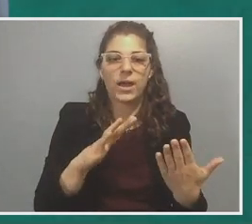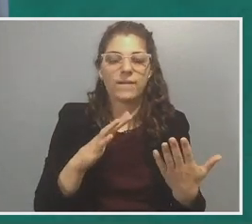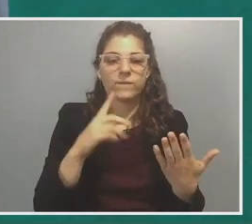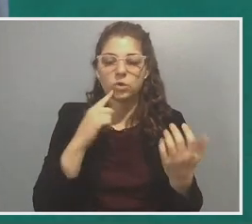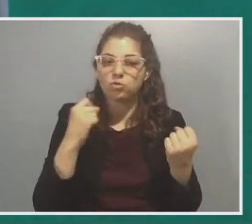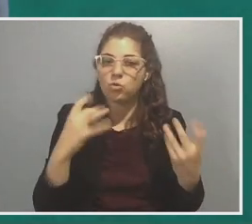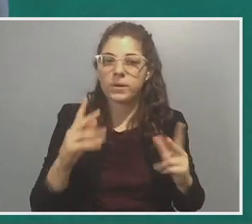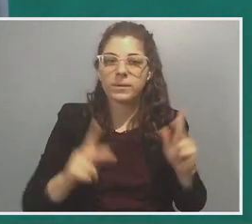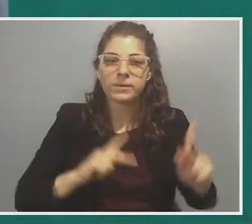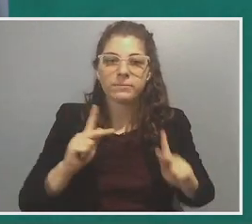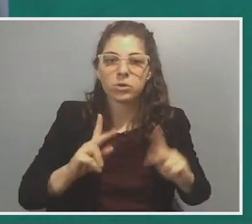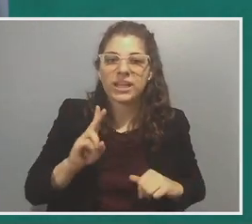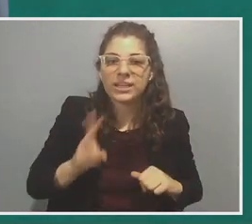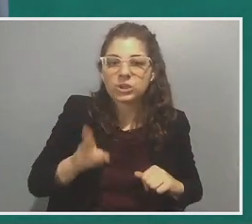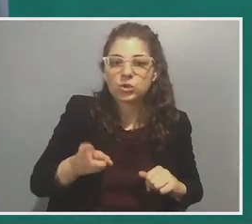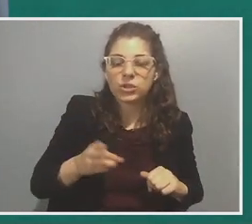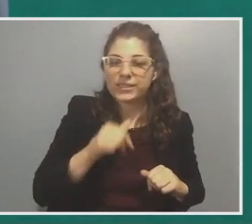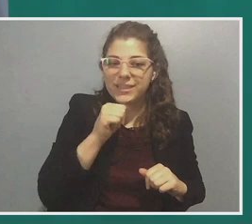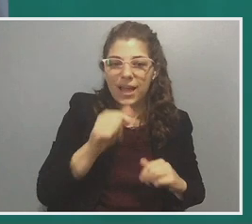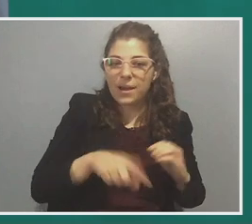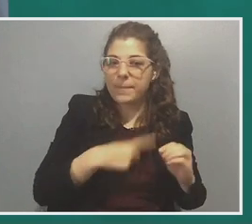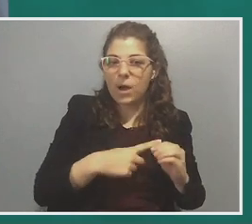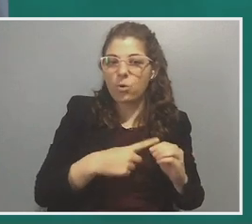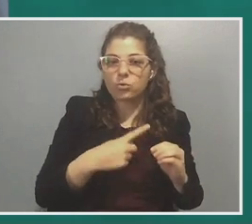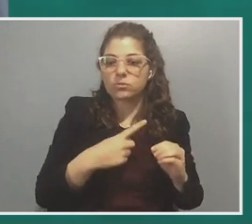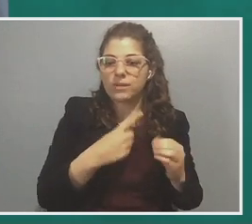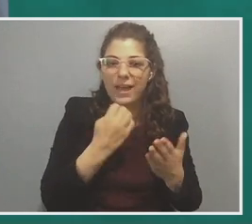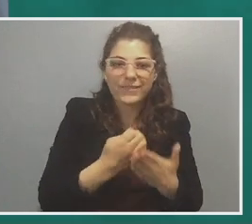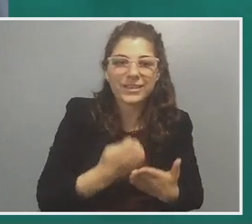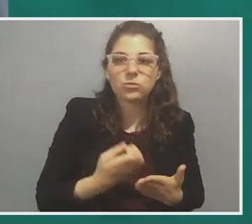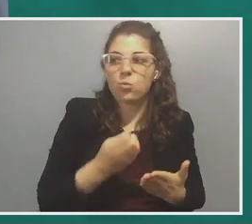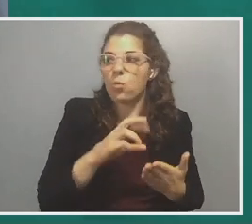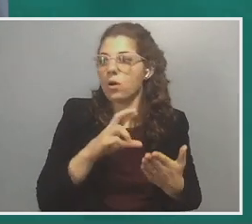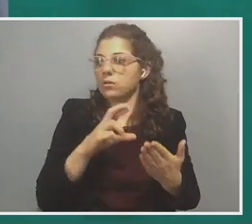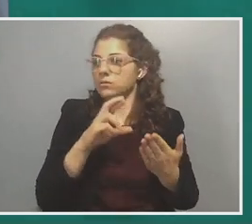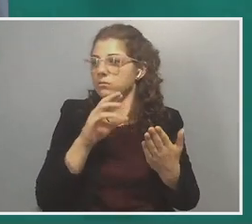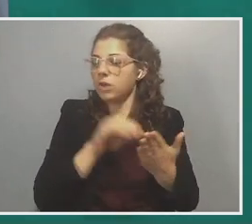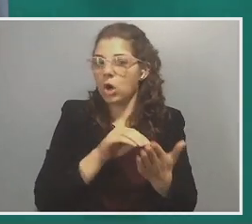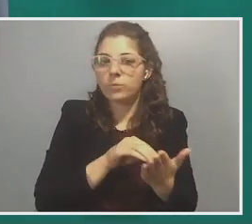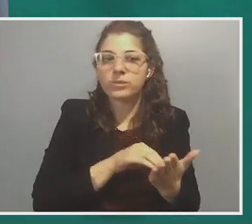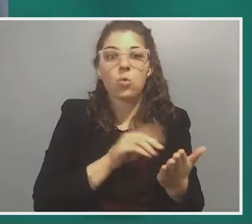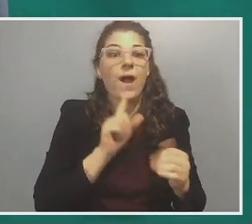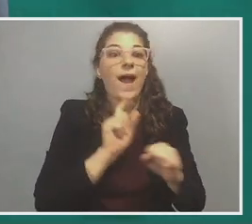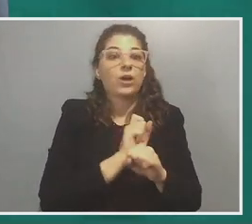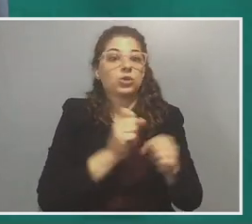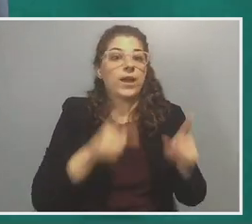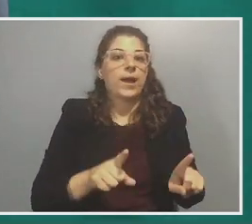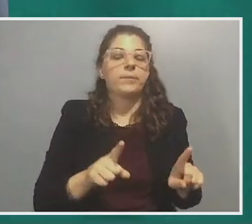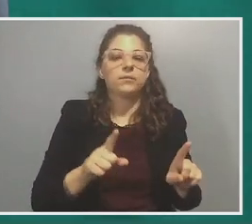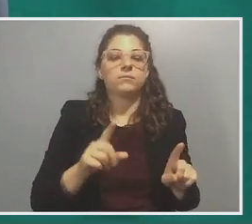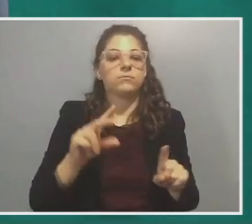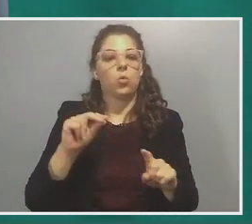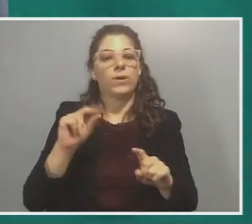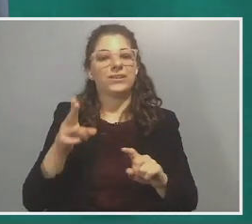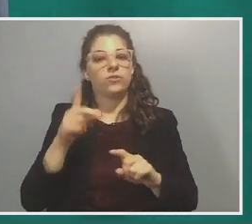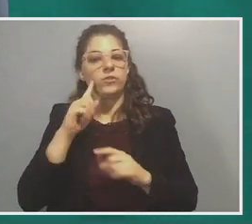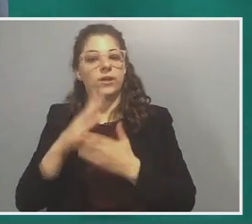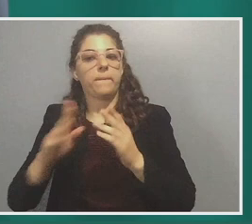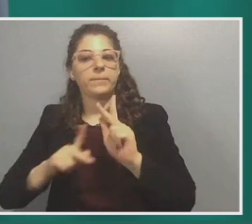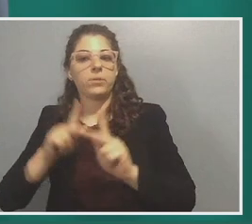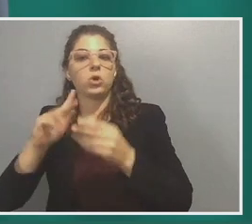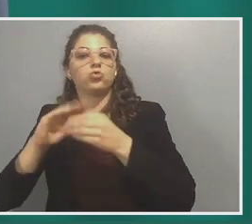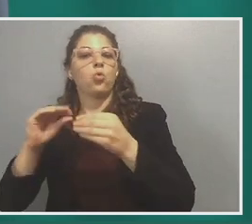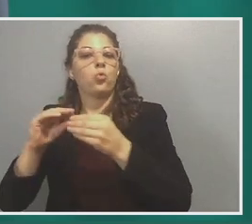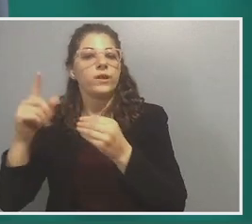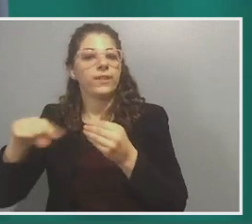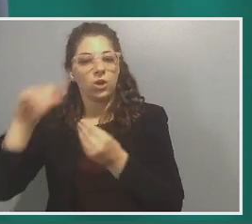people, history is not about empirical evidence or primary source documents or what actually happened. It is simply a story that they are told. And it is